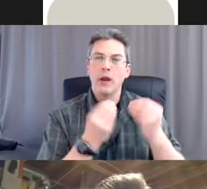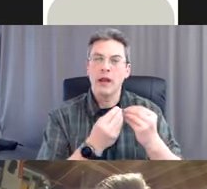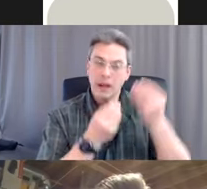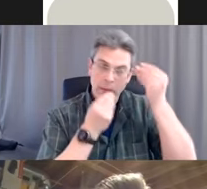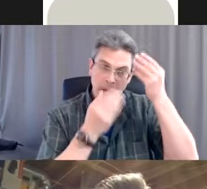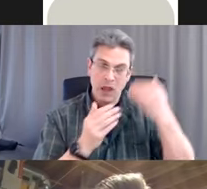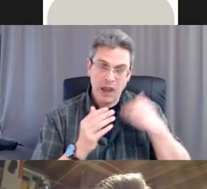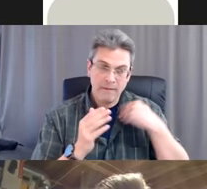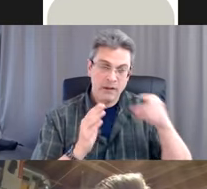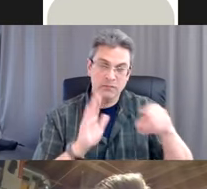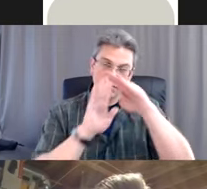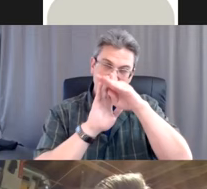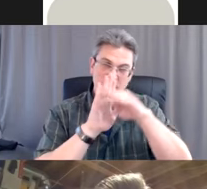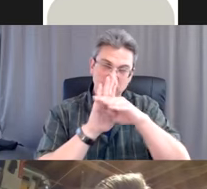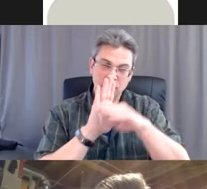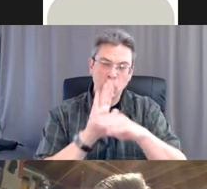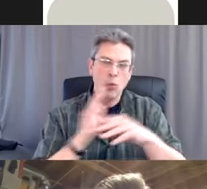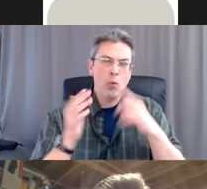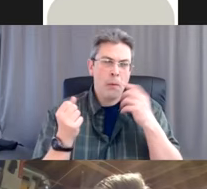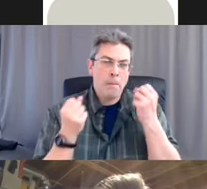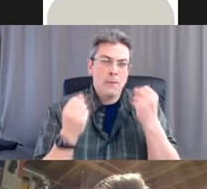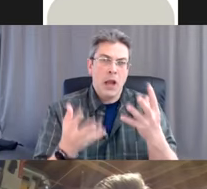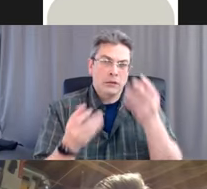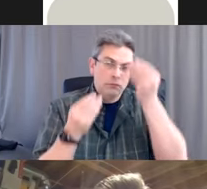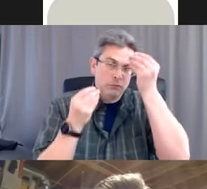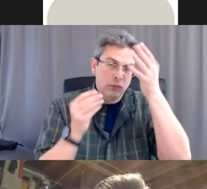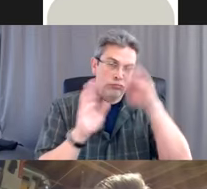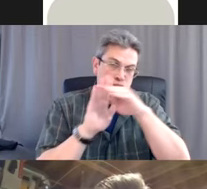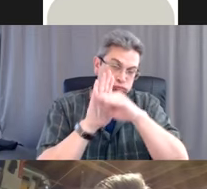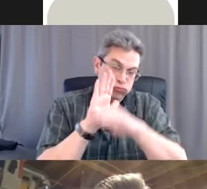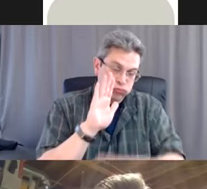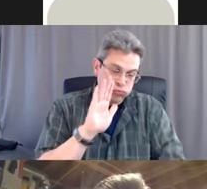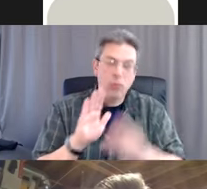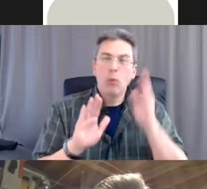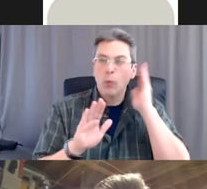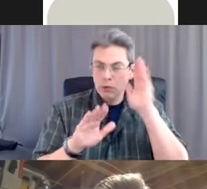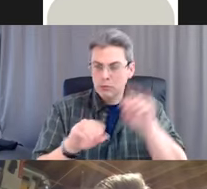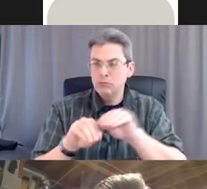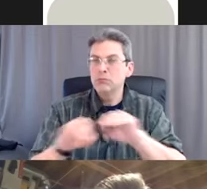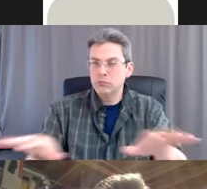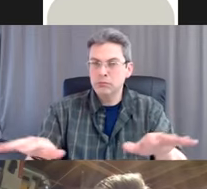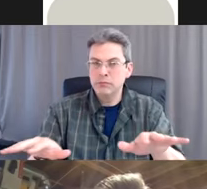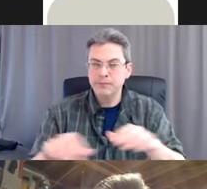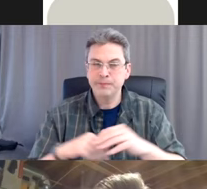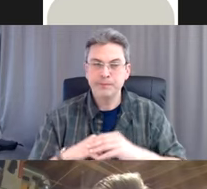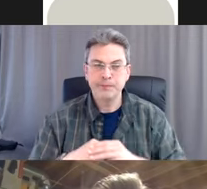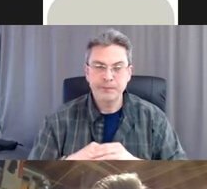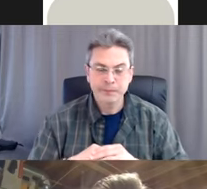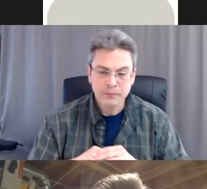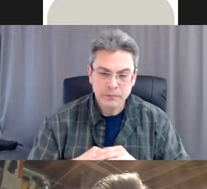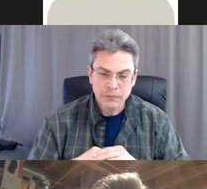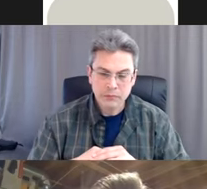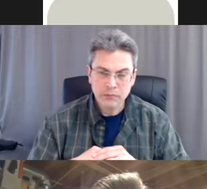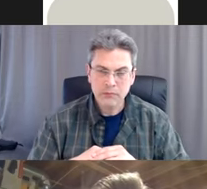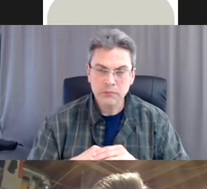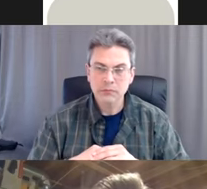so there's a number of resources that will be sent to everybody. Um, and, um, just